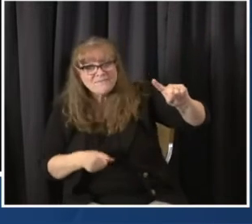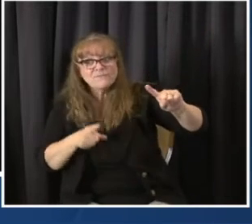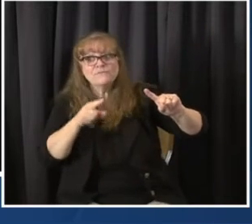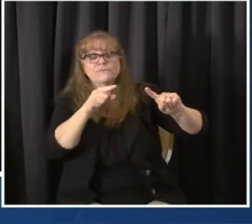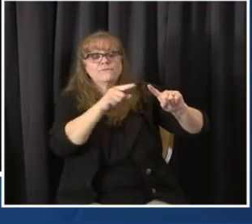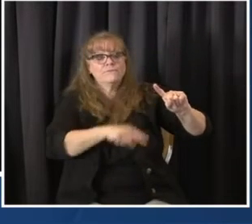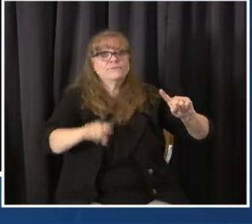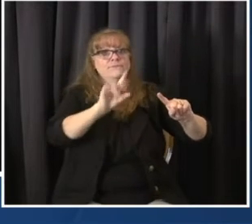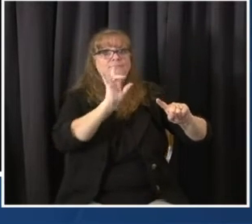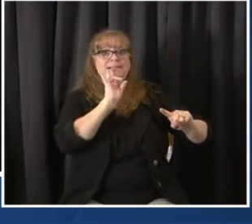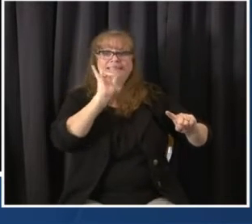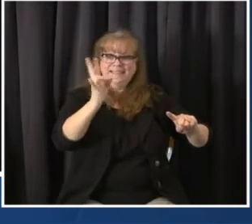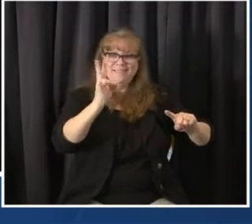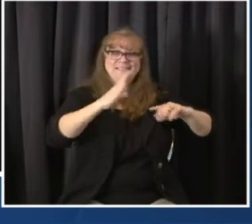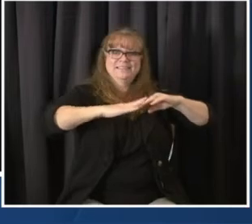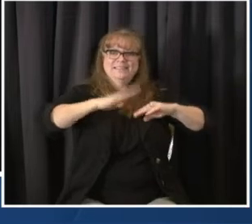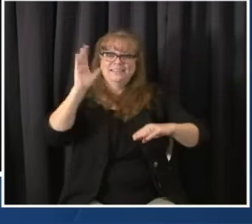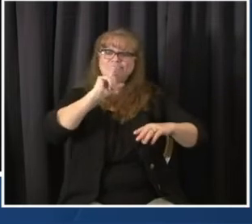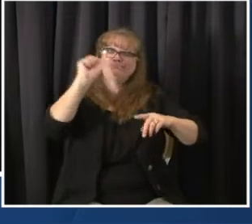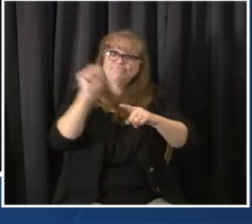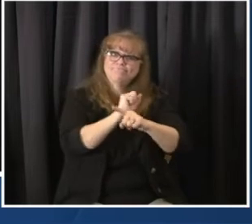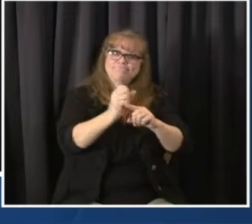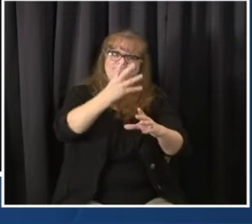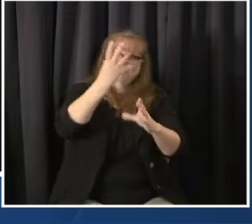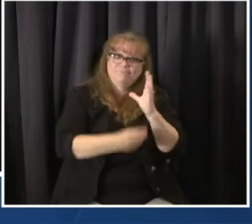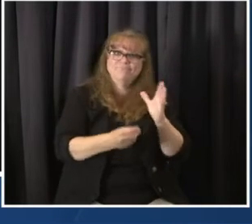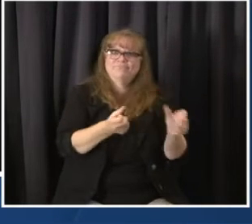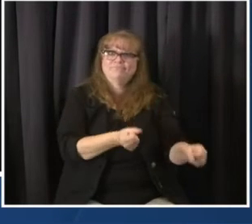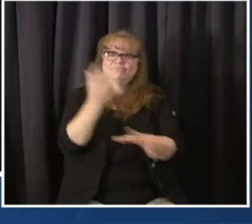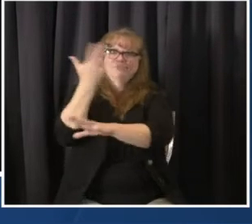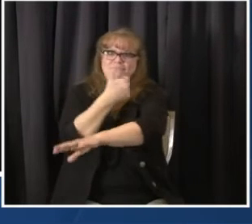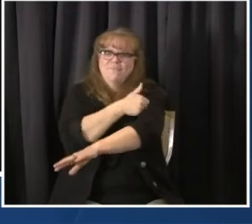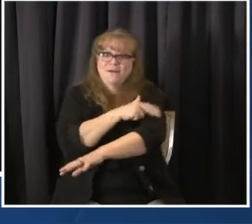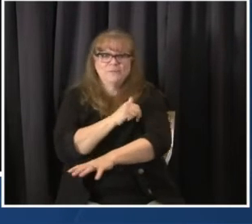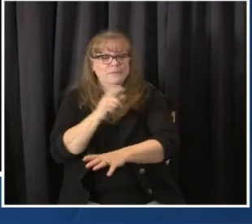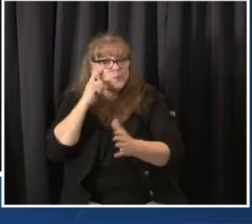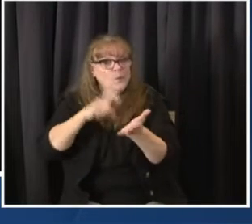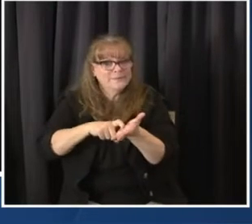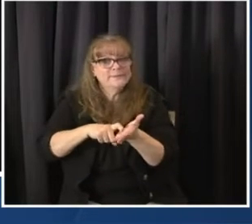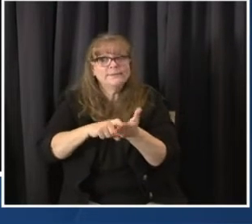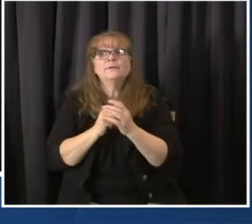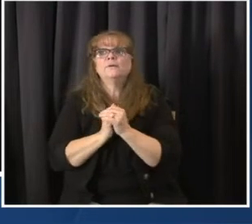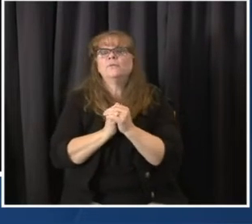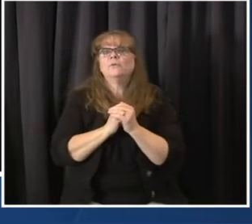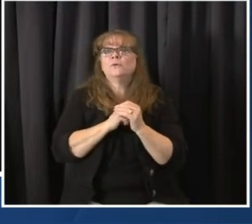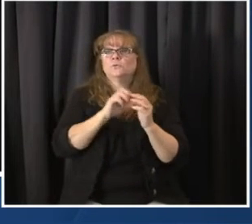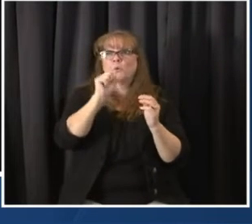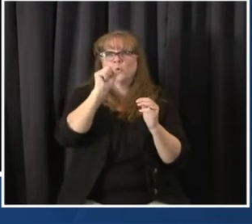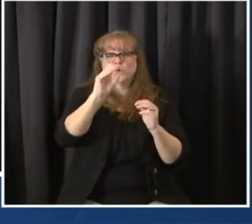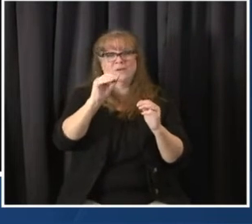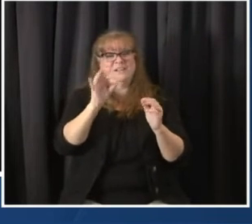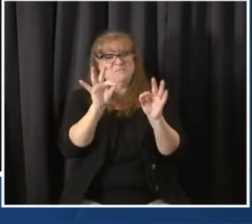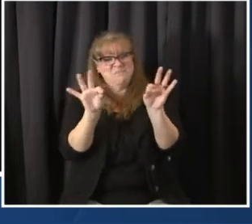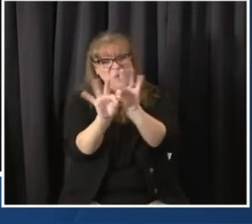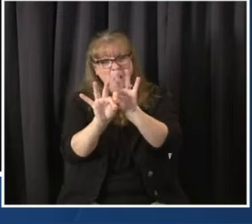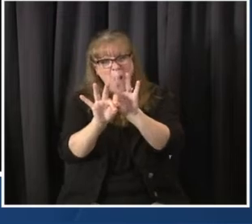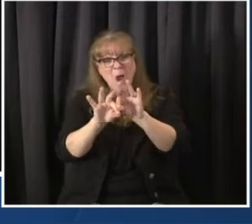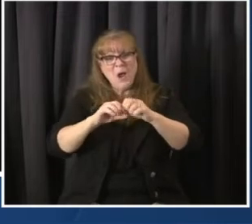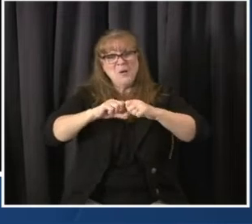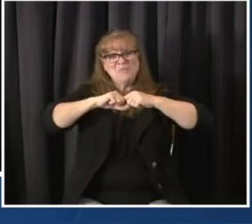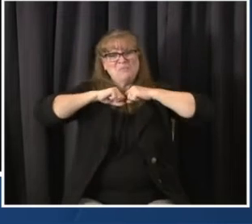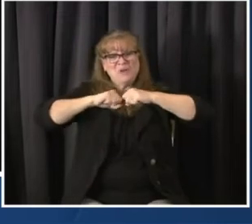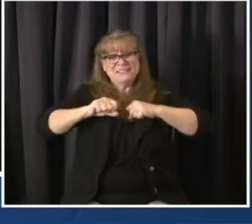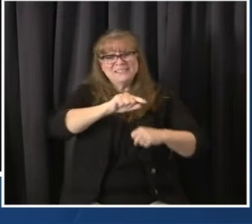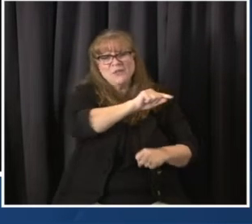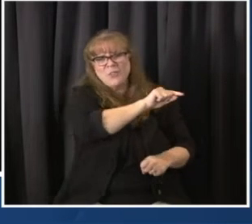sure that the very first Coloradans that we can protect are those who are at the greatest risk from the virus age 70